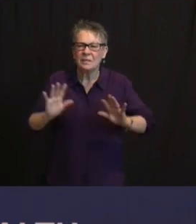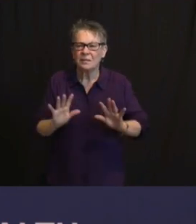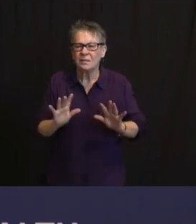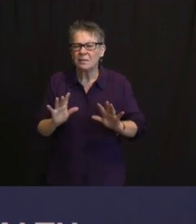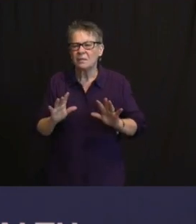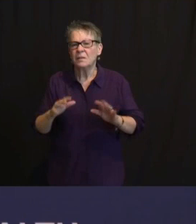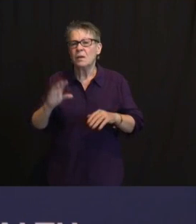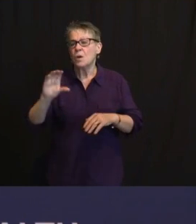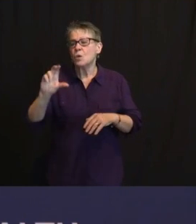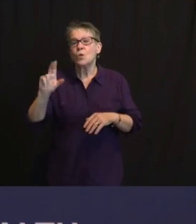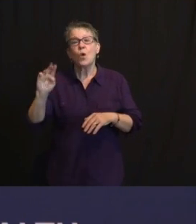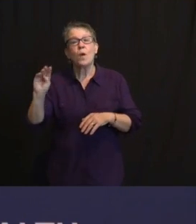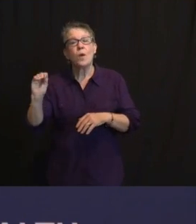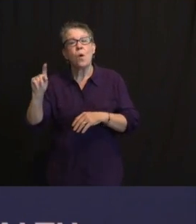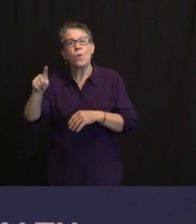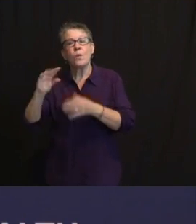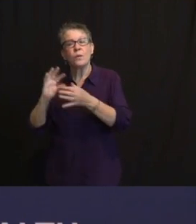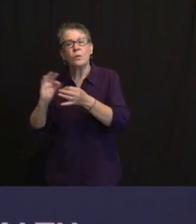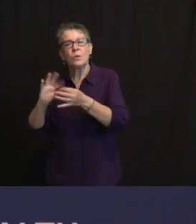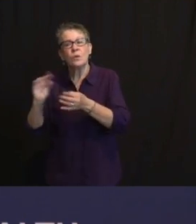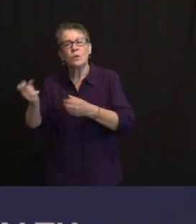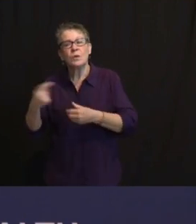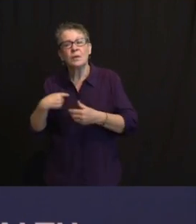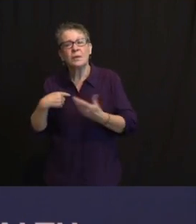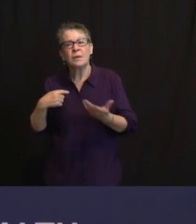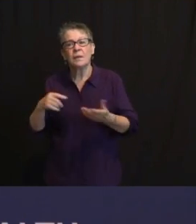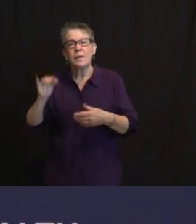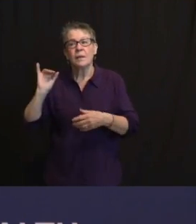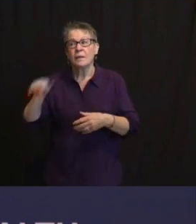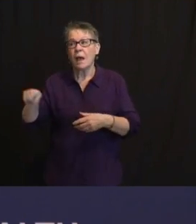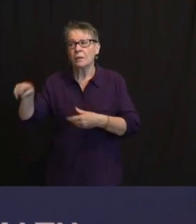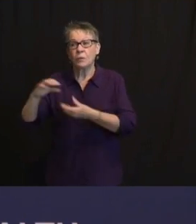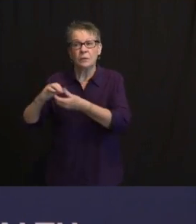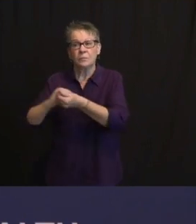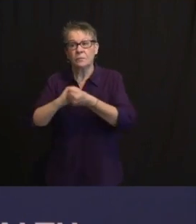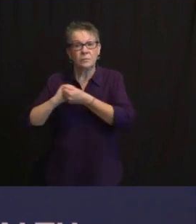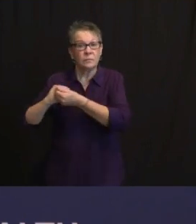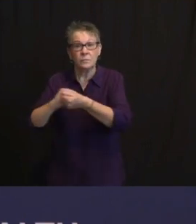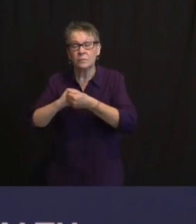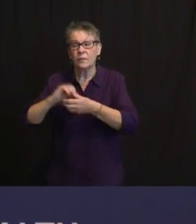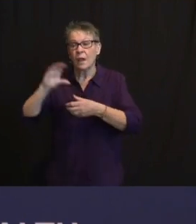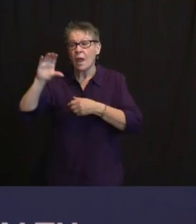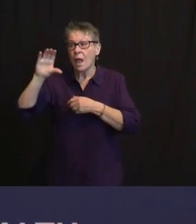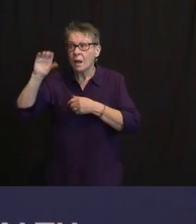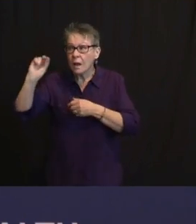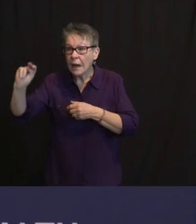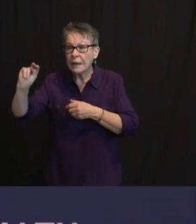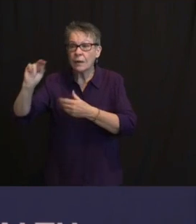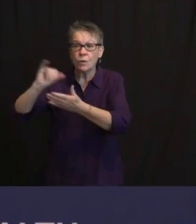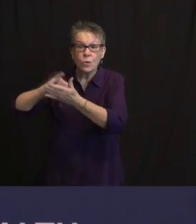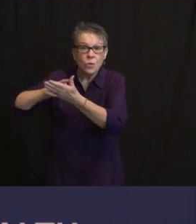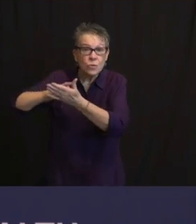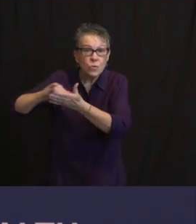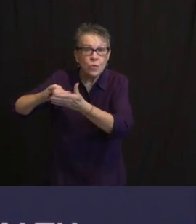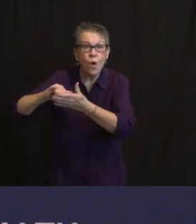RELATIONSHIP CONTINUES, AND IT'S BEEN EXTREMELY EFFECTIVE AND HAS HELPED NEW JERSEYANS, PERIOD.